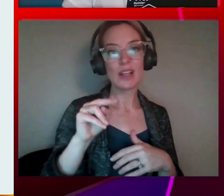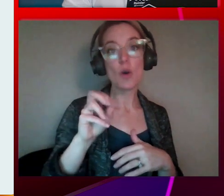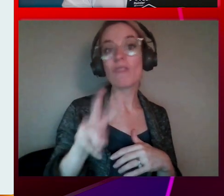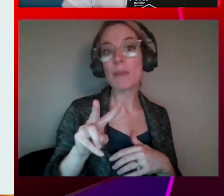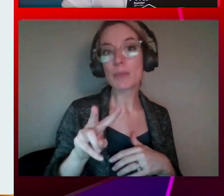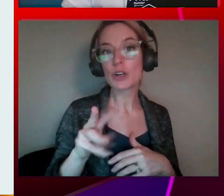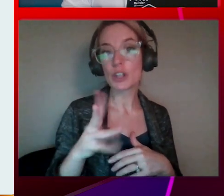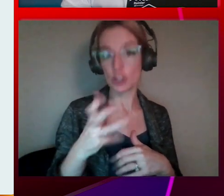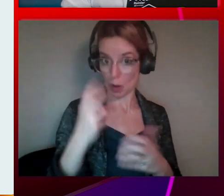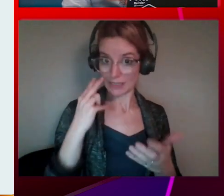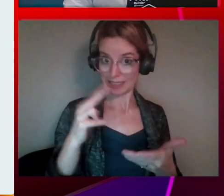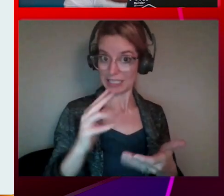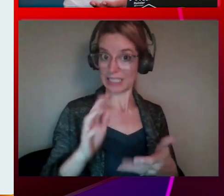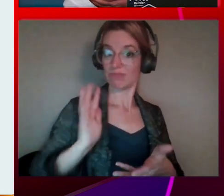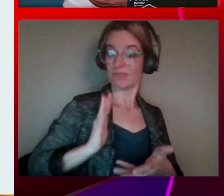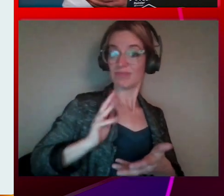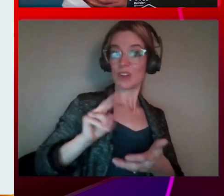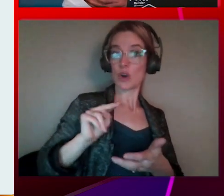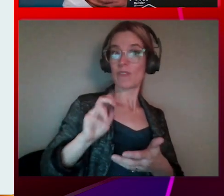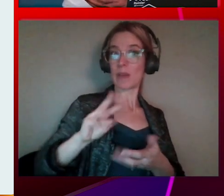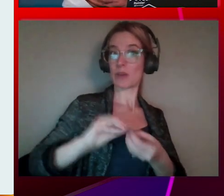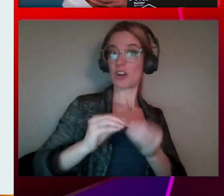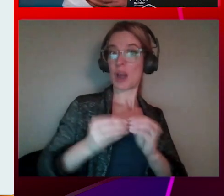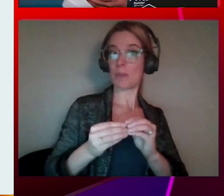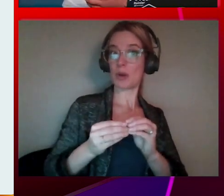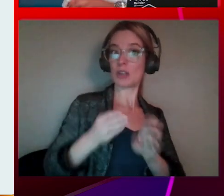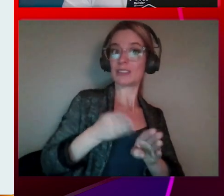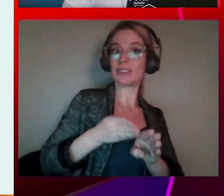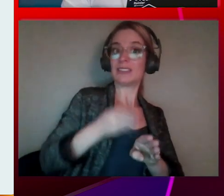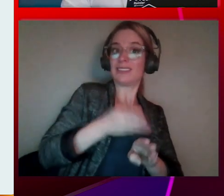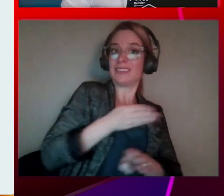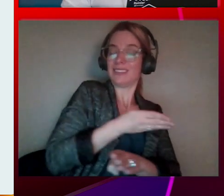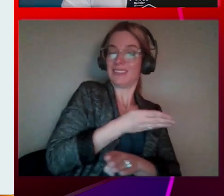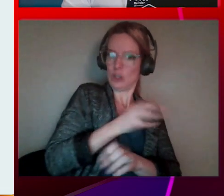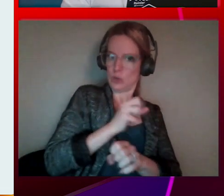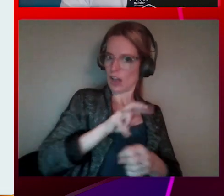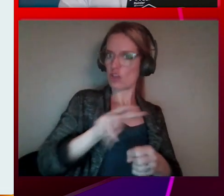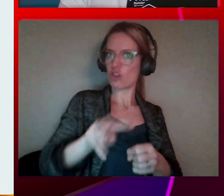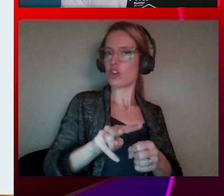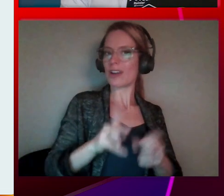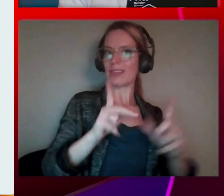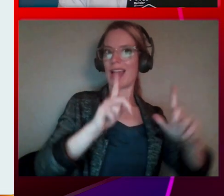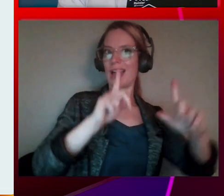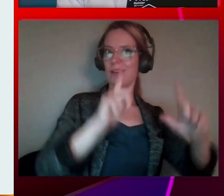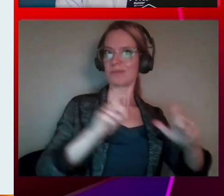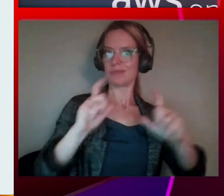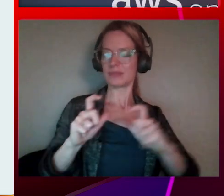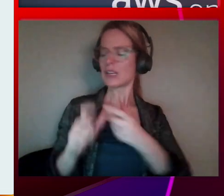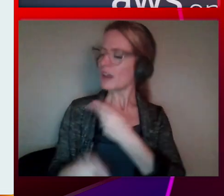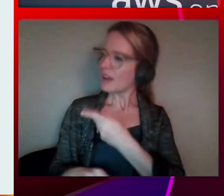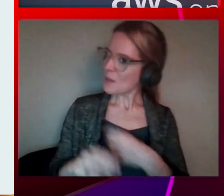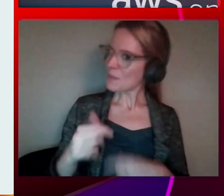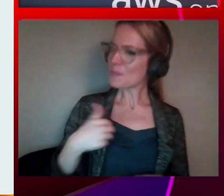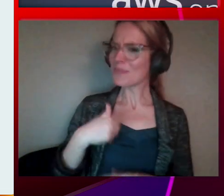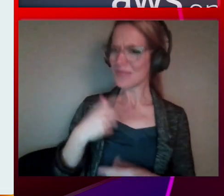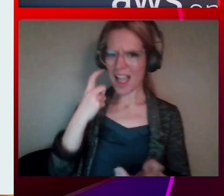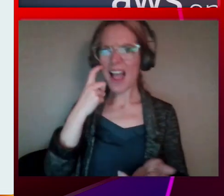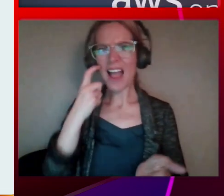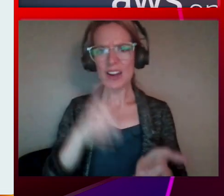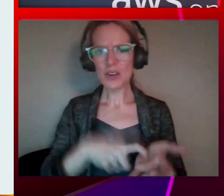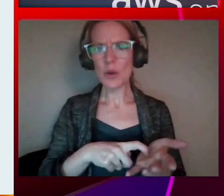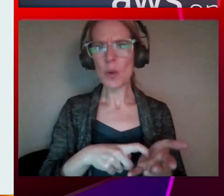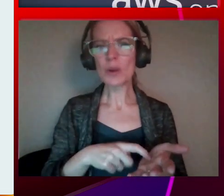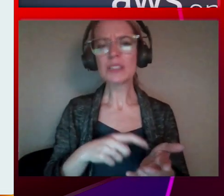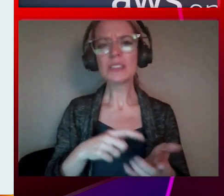able to see, oh, this is what it looked like as of November, right? Wow. this makes me realize something like a lot of times these